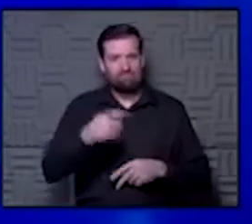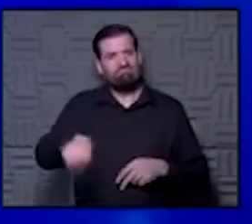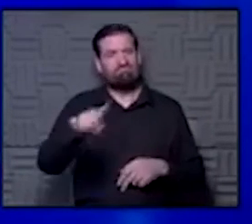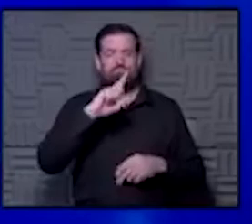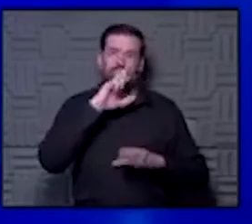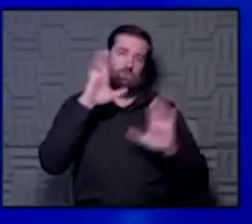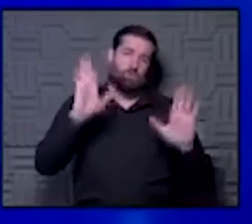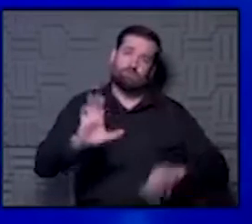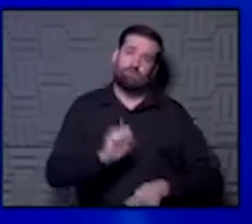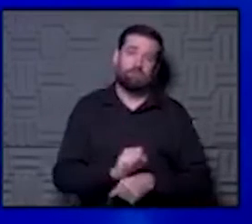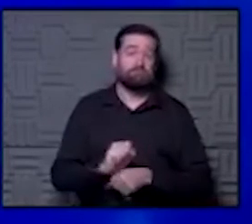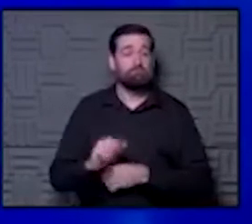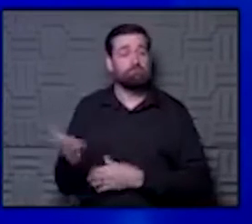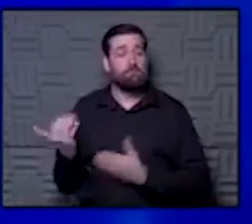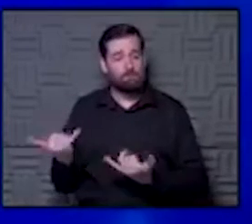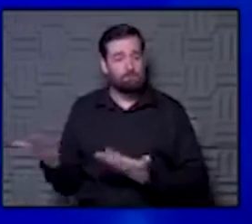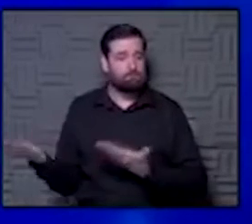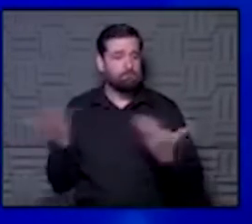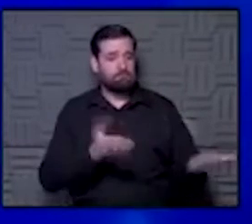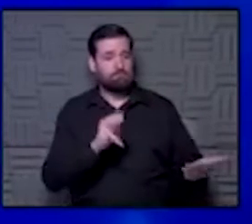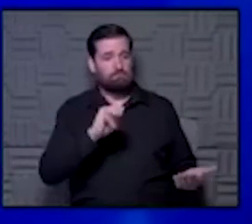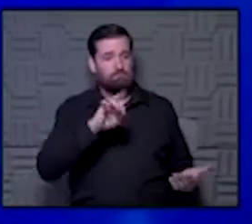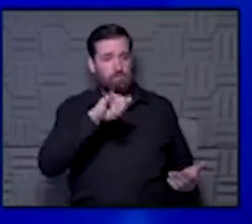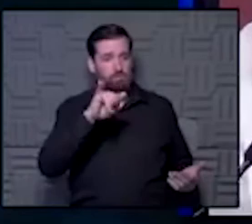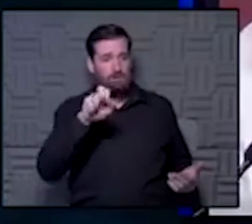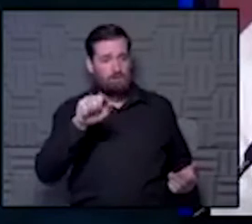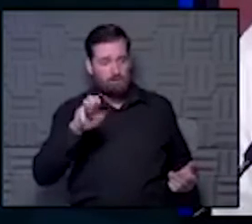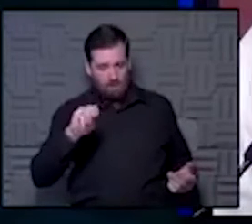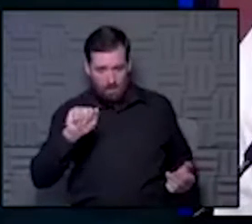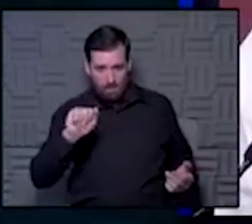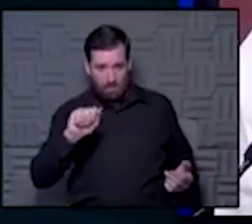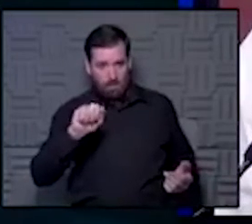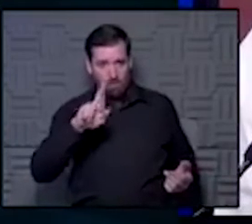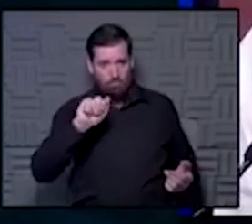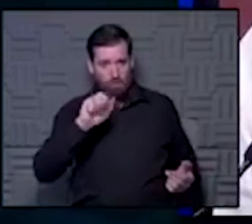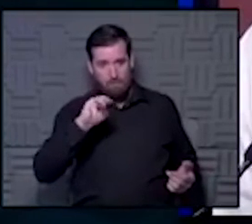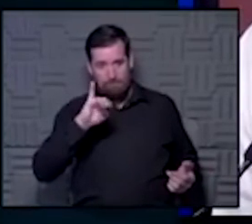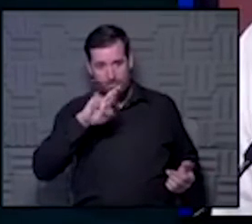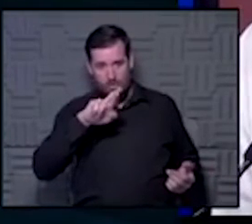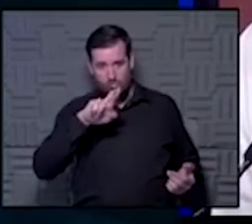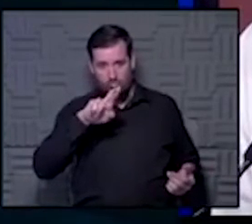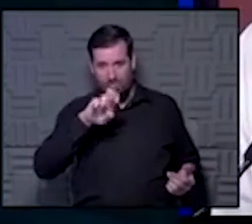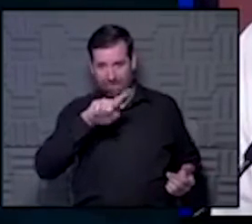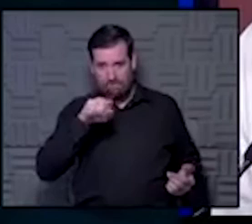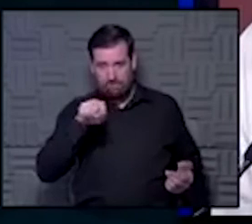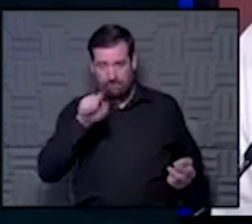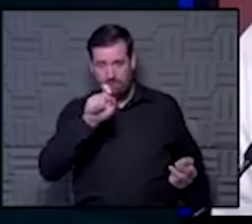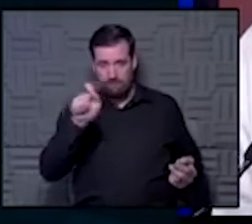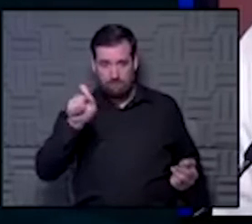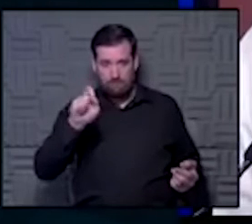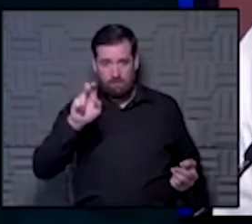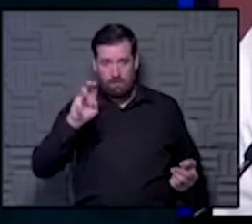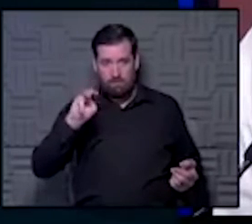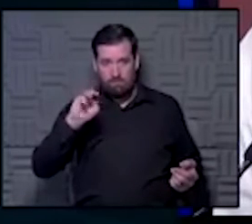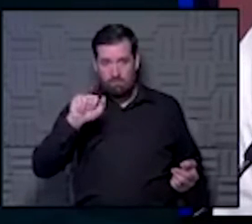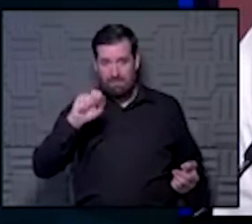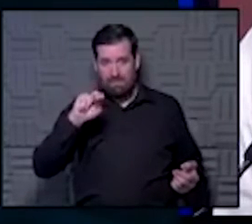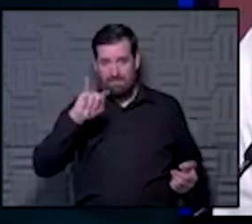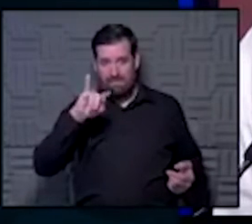great job. Let me turn to Mariana Ramirez. And am I going to say this last name correctly, Mantilla?